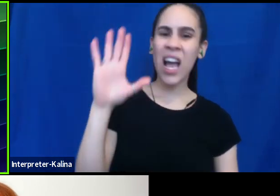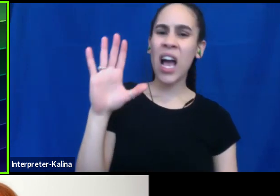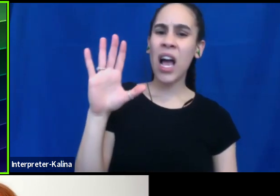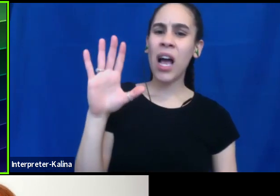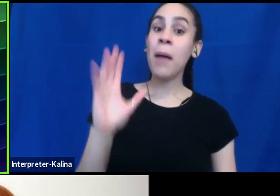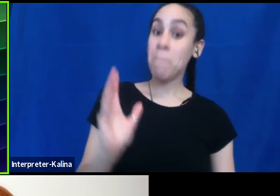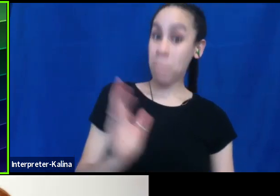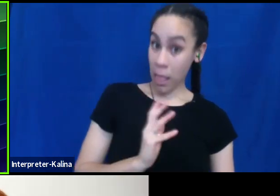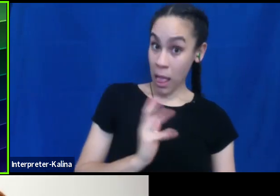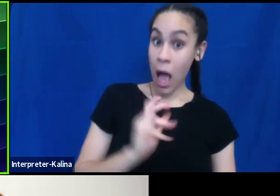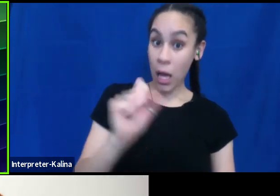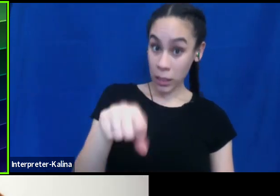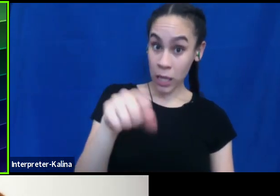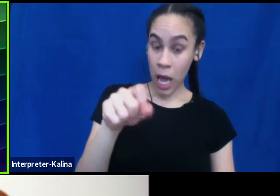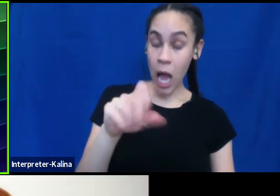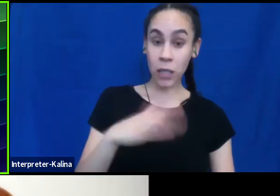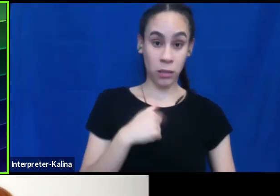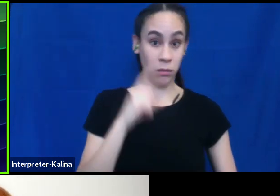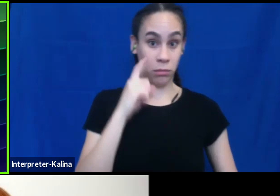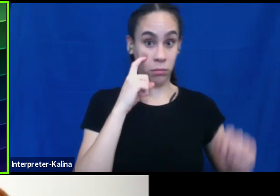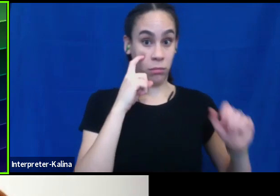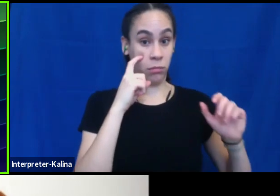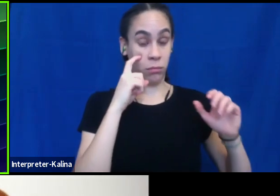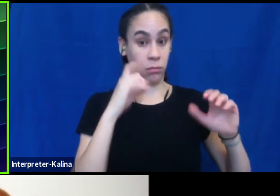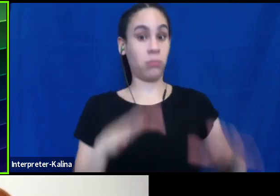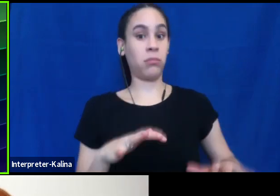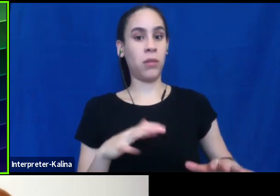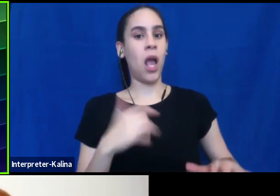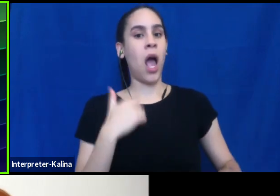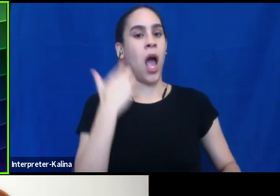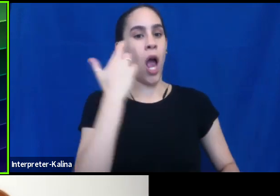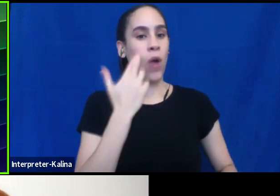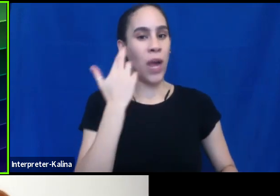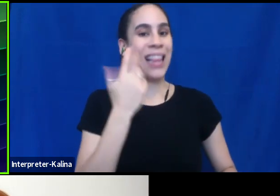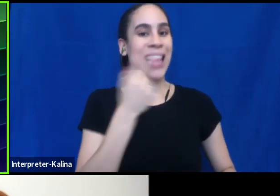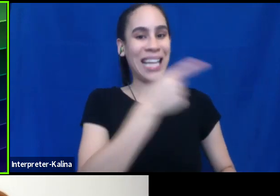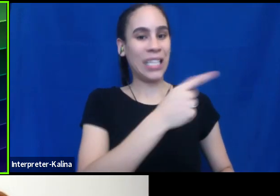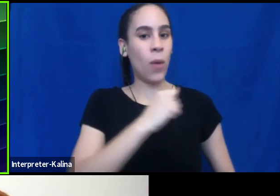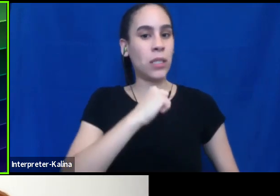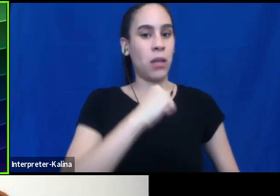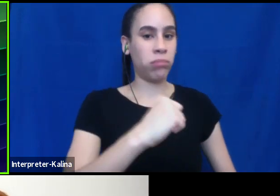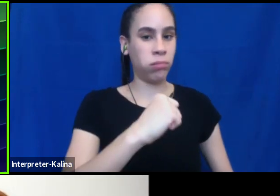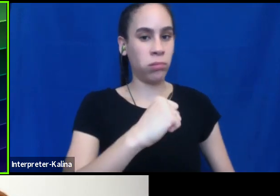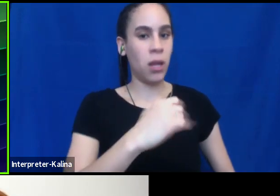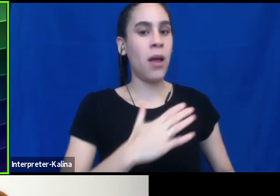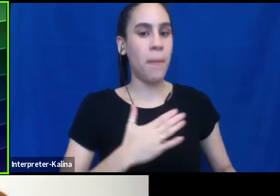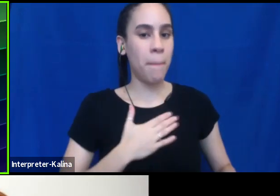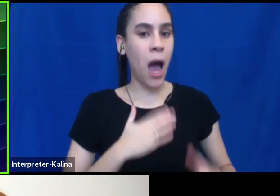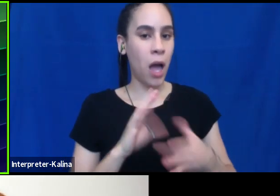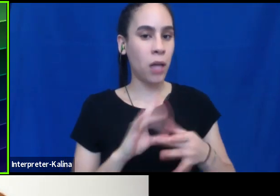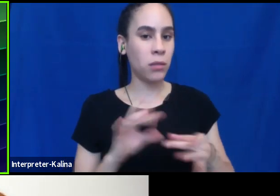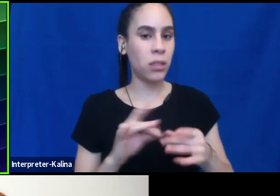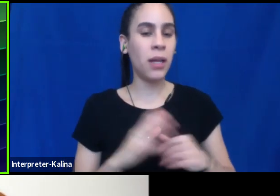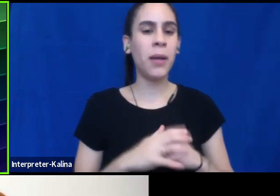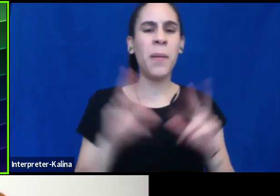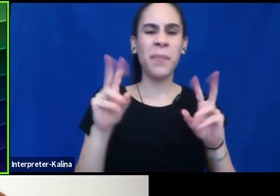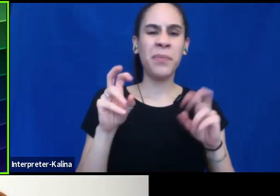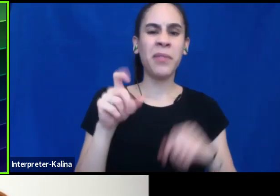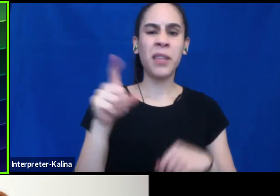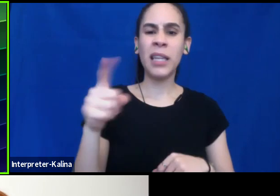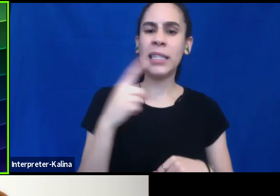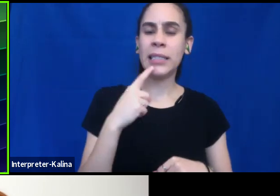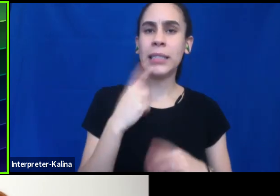polite way that I, it took me a minute to realize that he was pushing back on what I was saying, but he basically was saying, you know, you just came into my place.